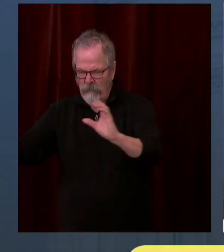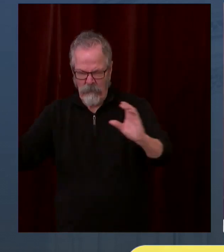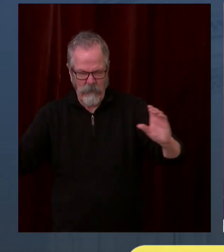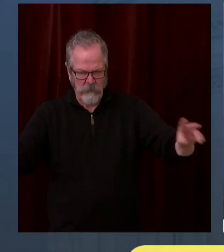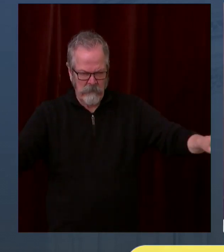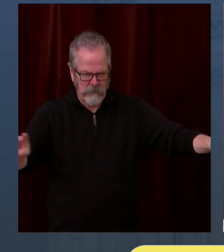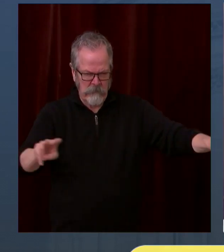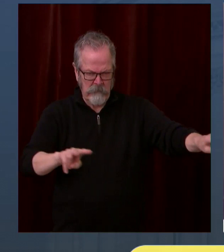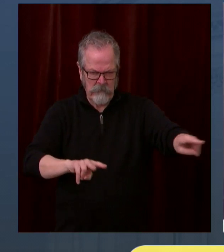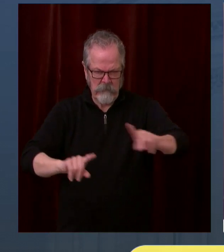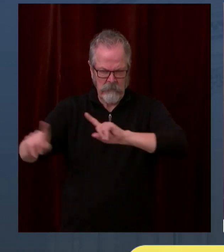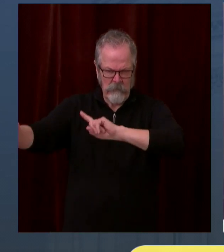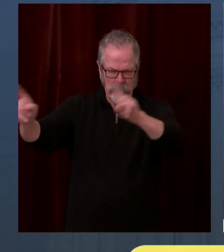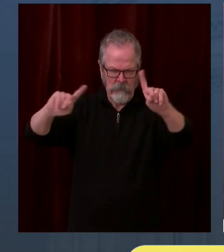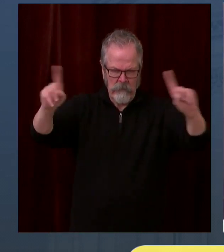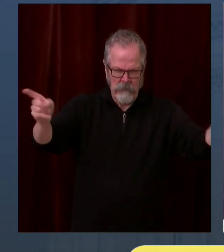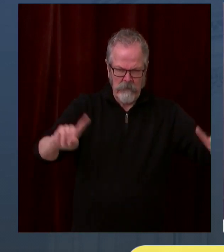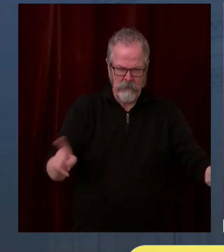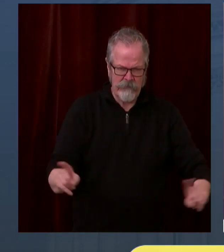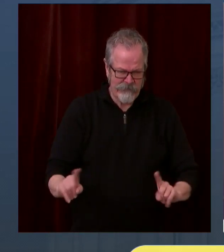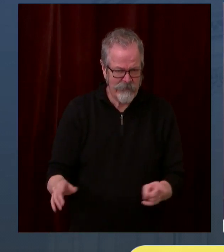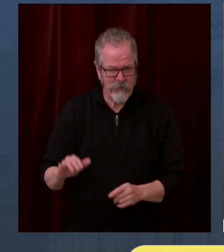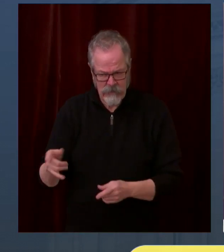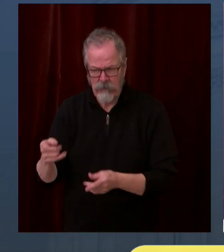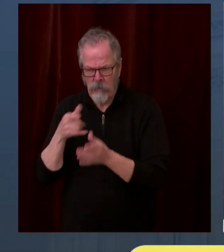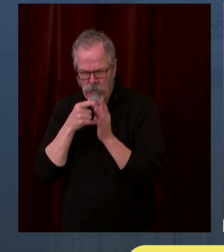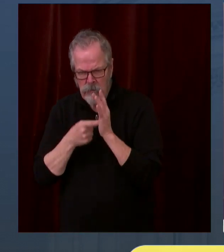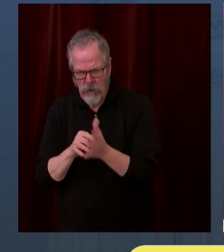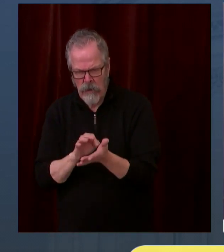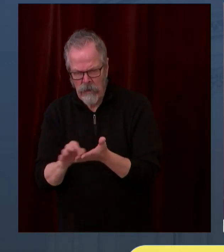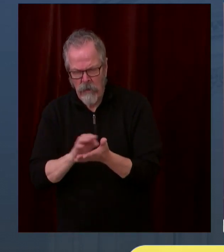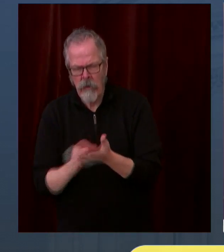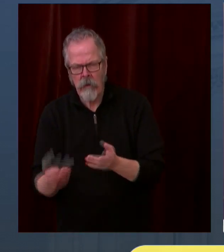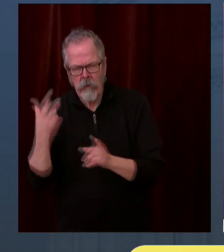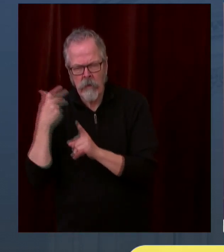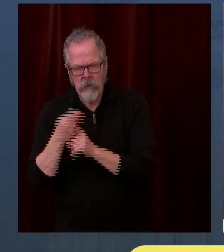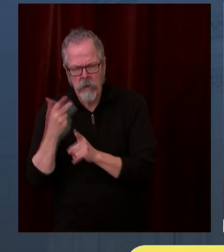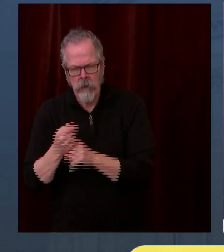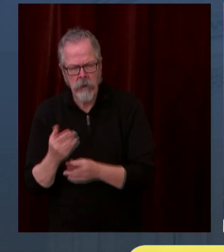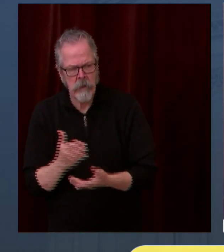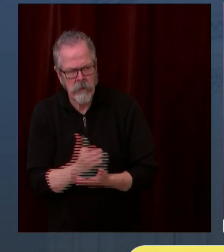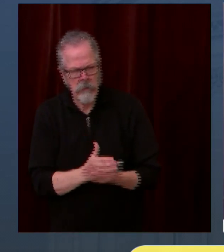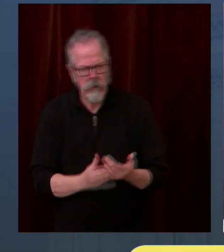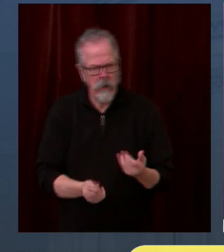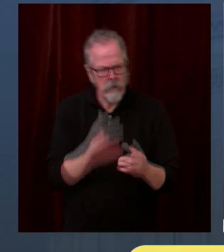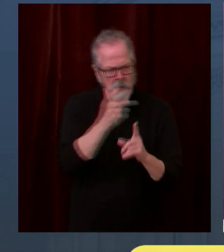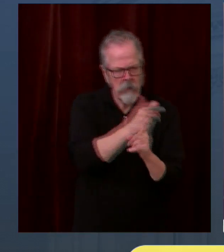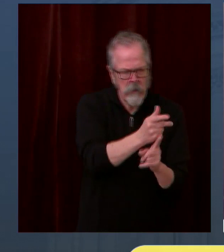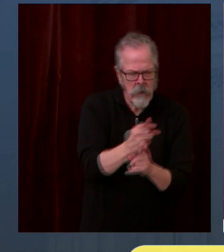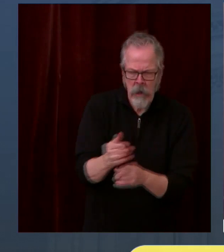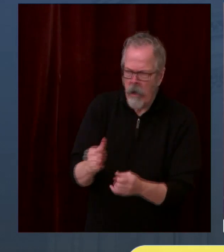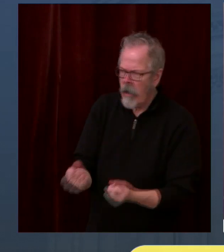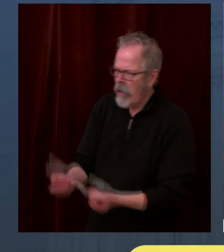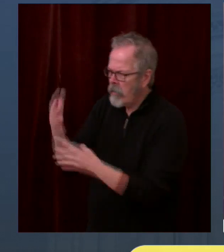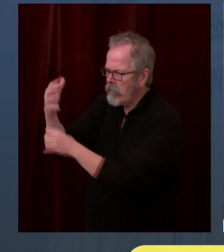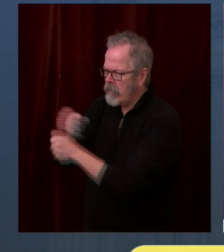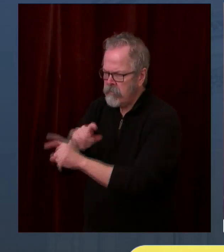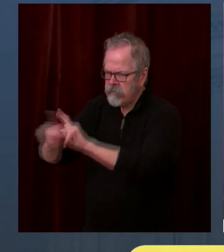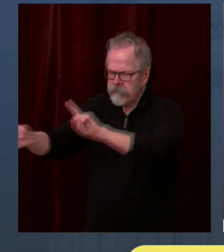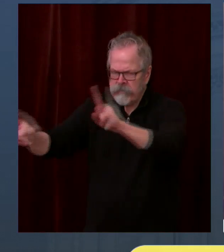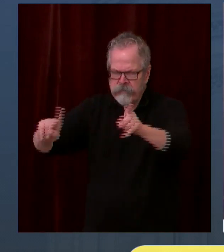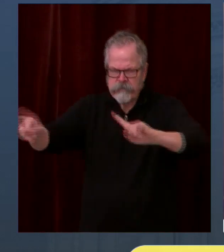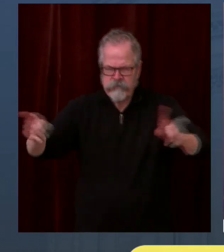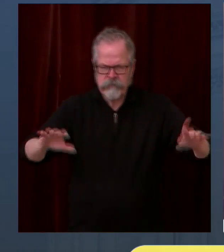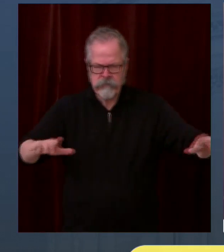administered, but also by county. And so we're also providing information about how many doses have been administered